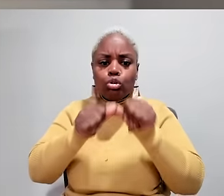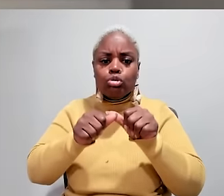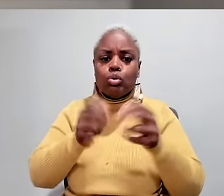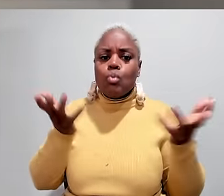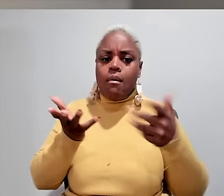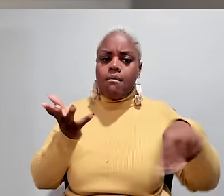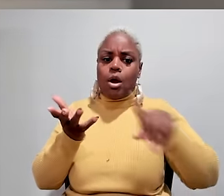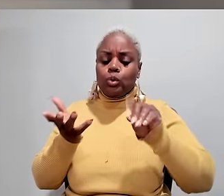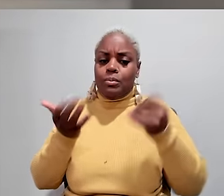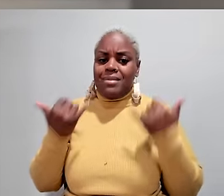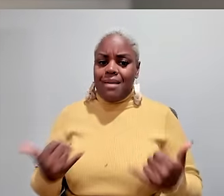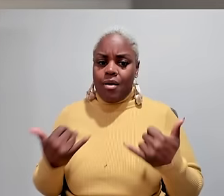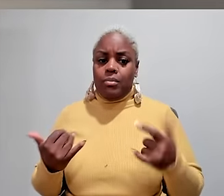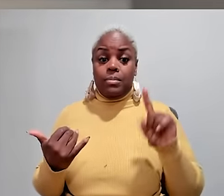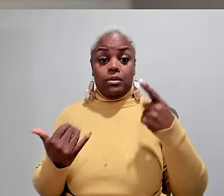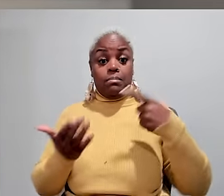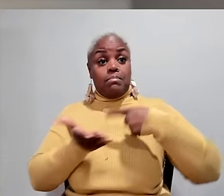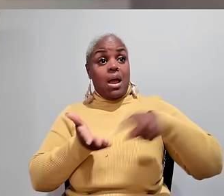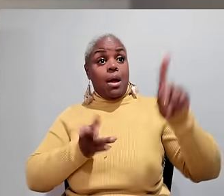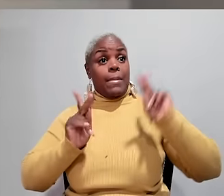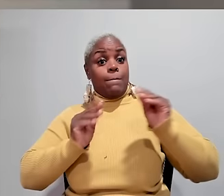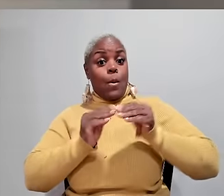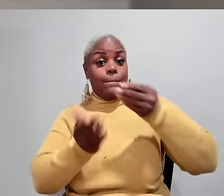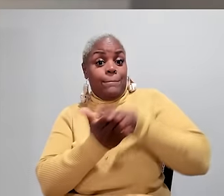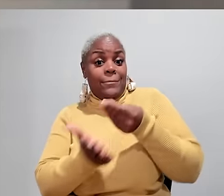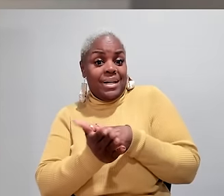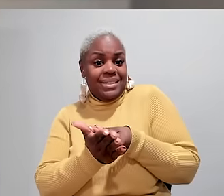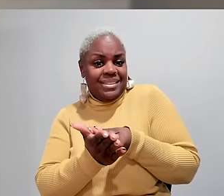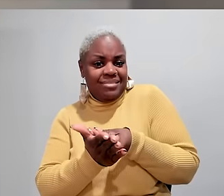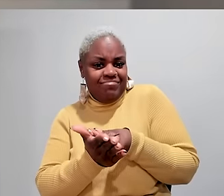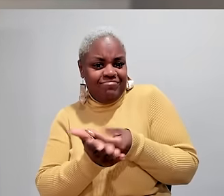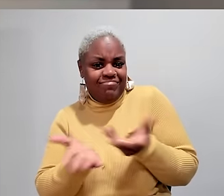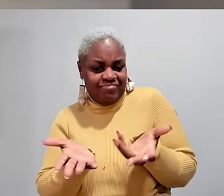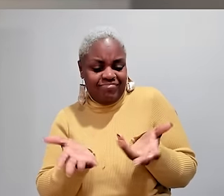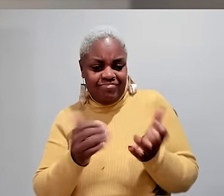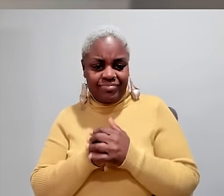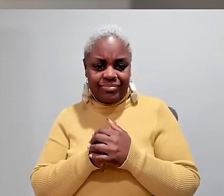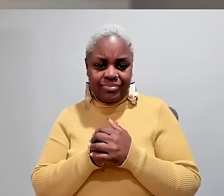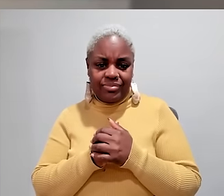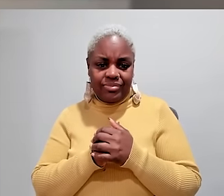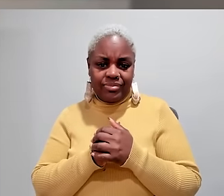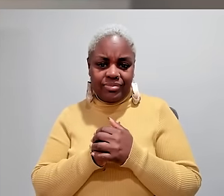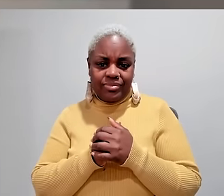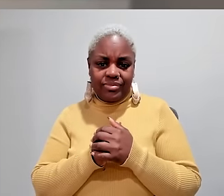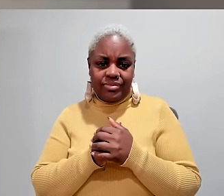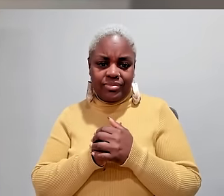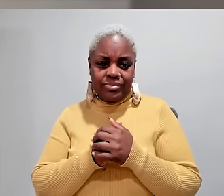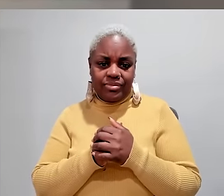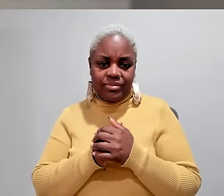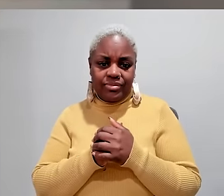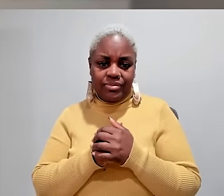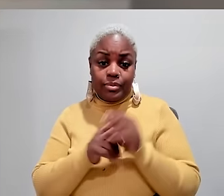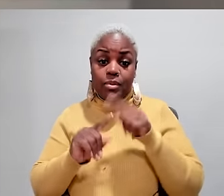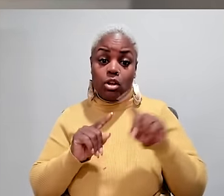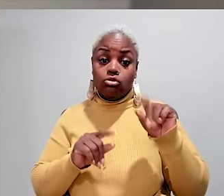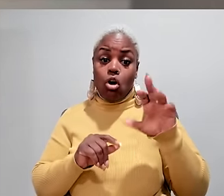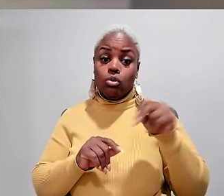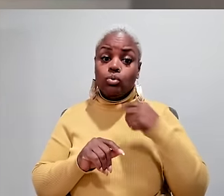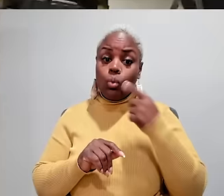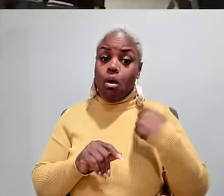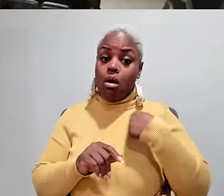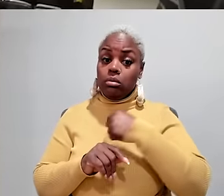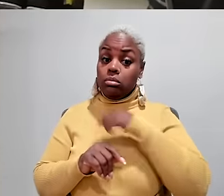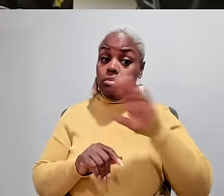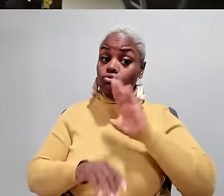figure out how to change their business model so that they can continue doing things the way they're doing them now, but just paying people more